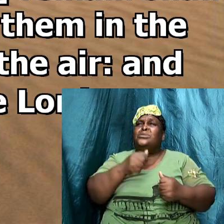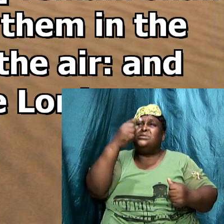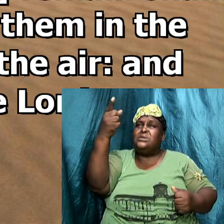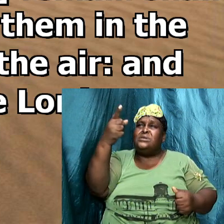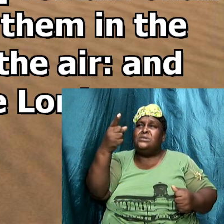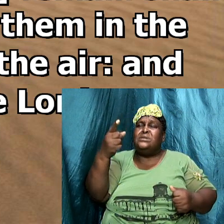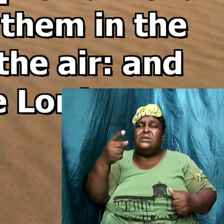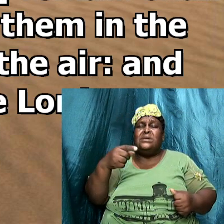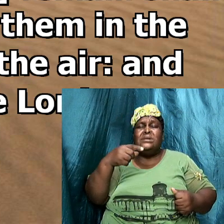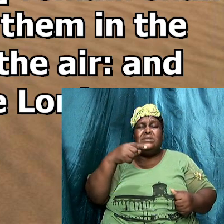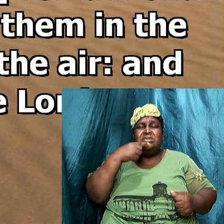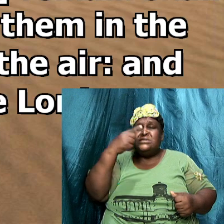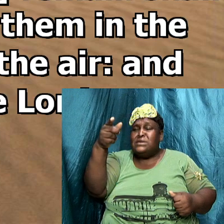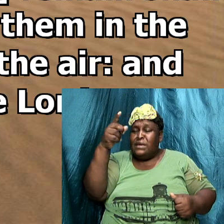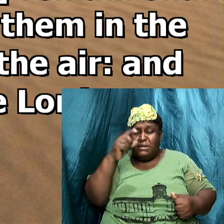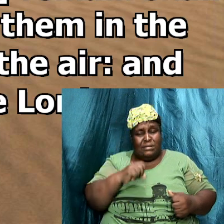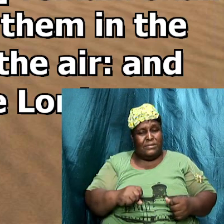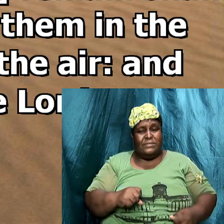say then